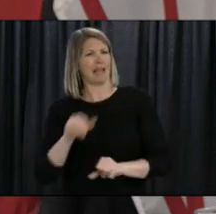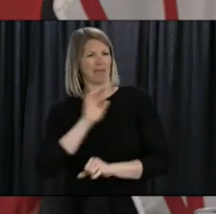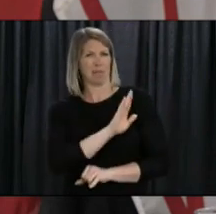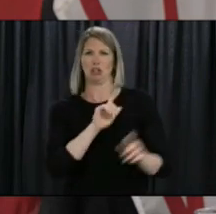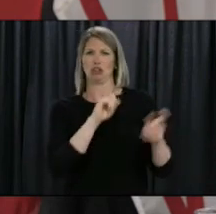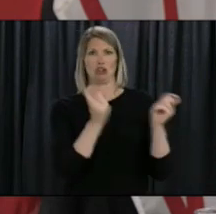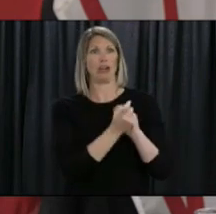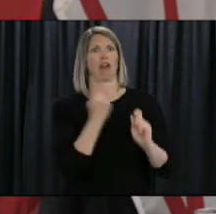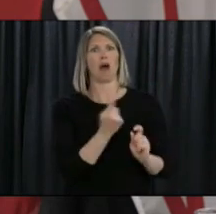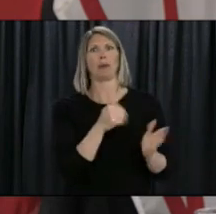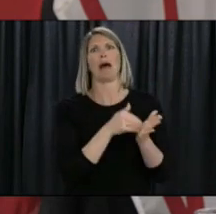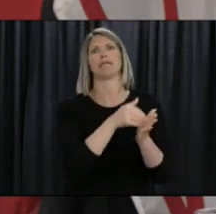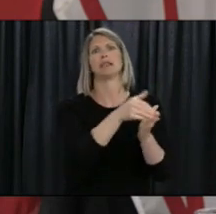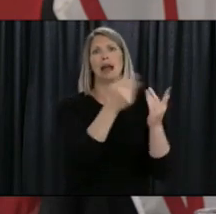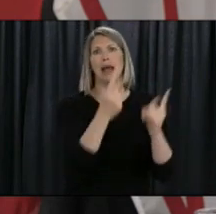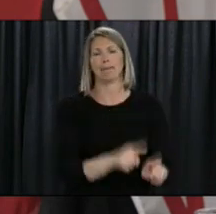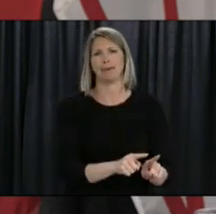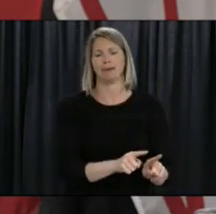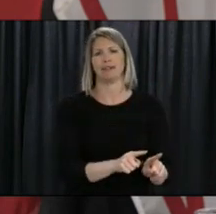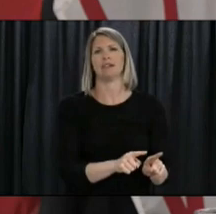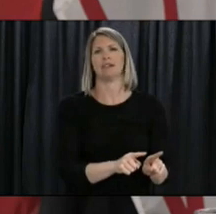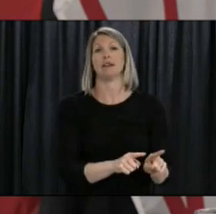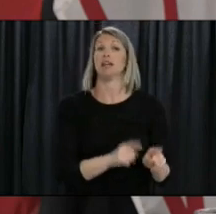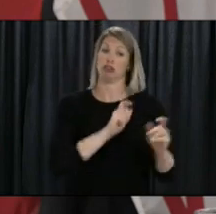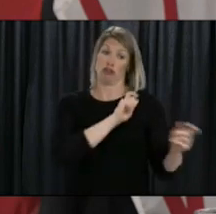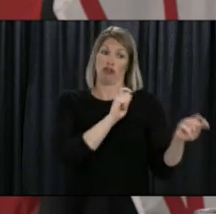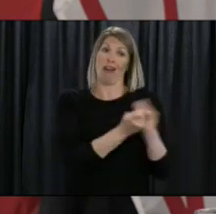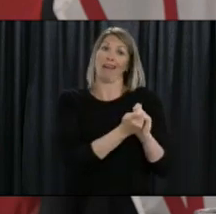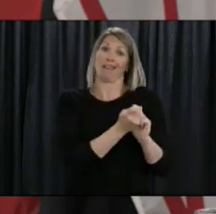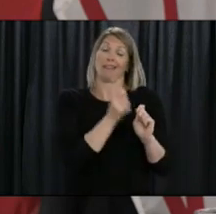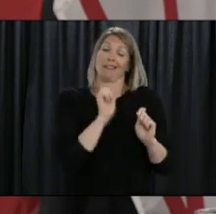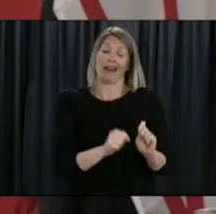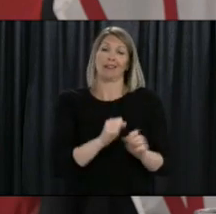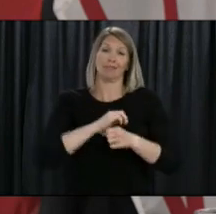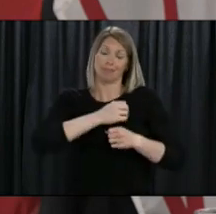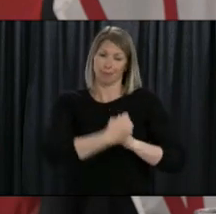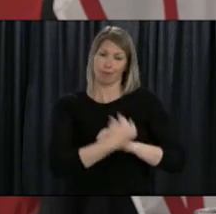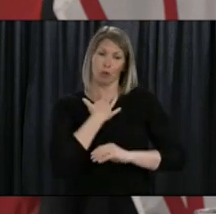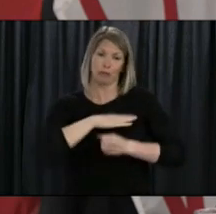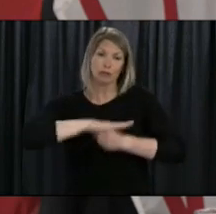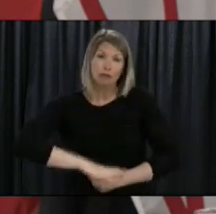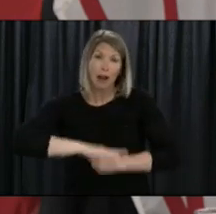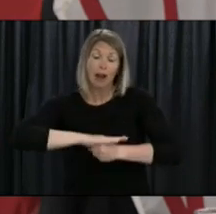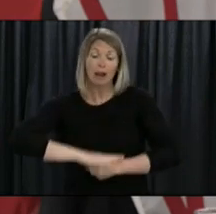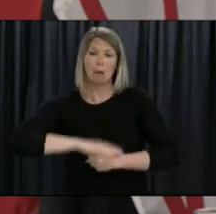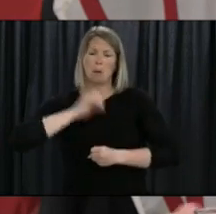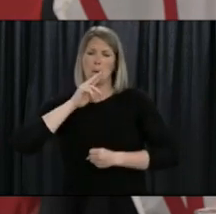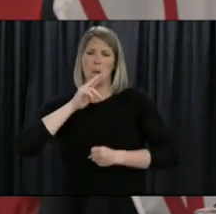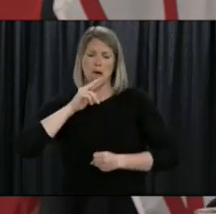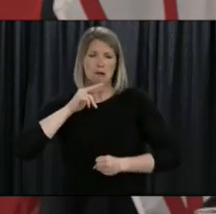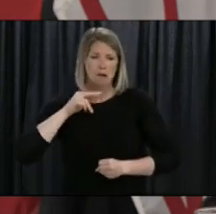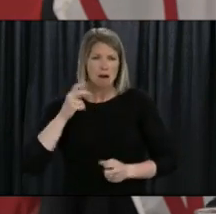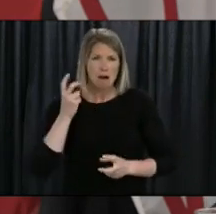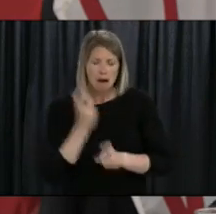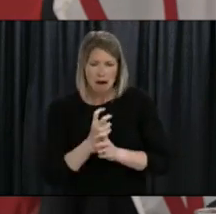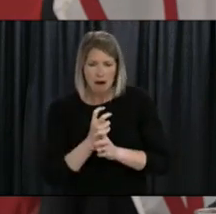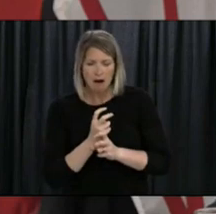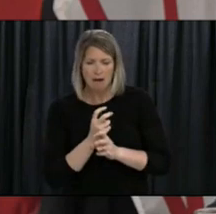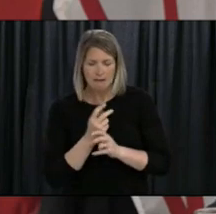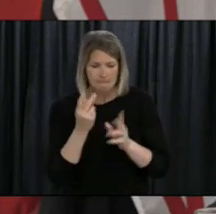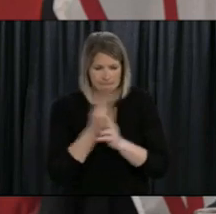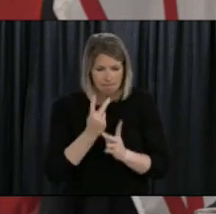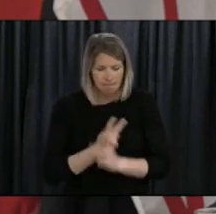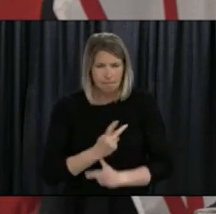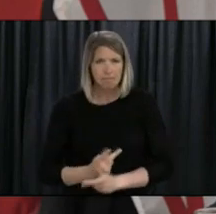to adapt to change. It can be stressful, and it can be difficult to figure things out. Sometimes it takes time,